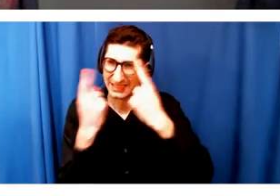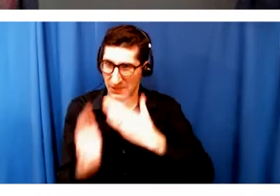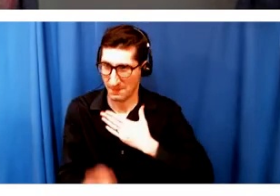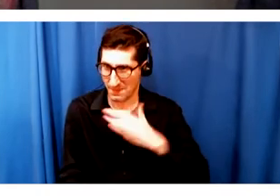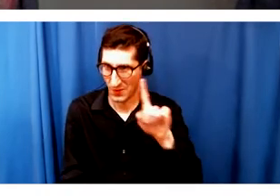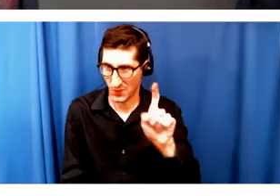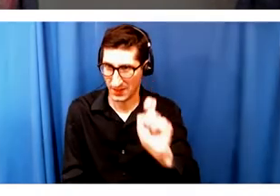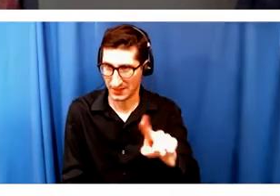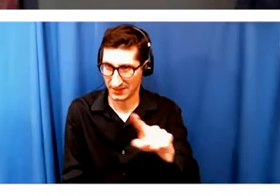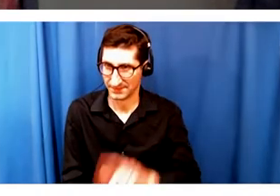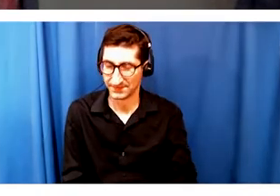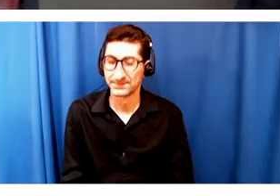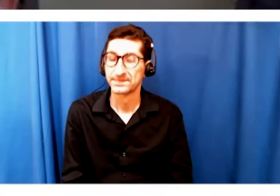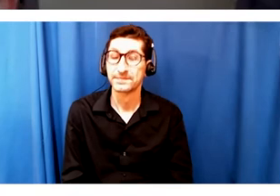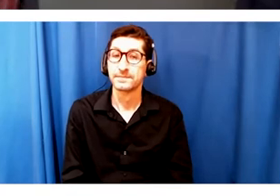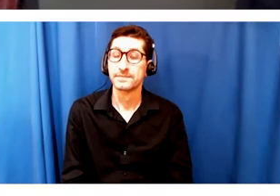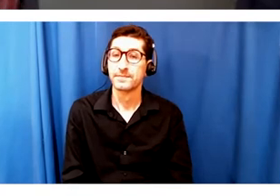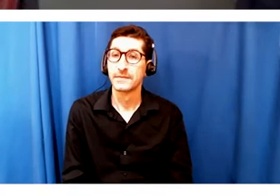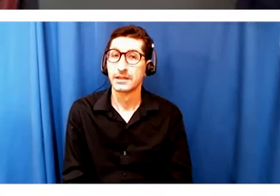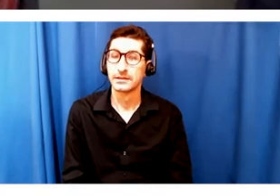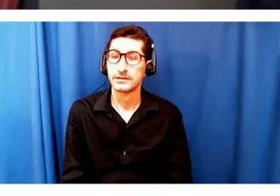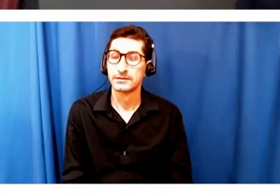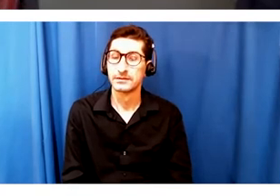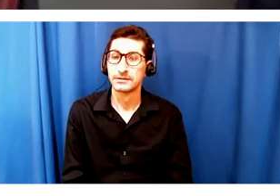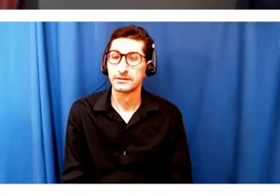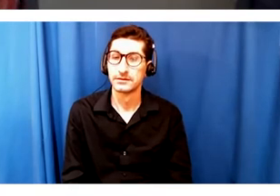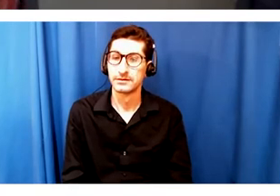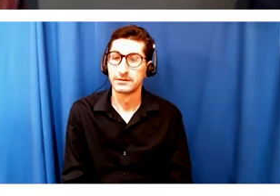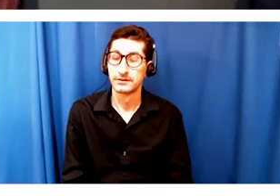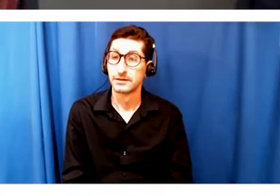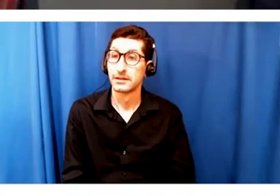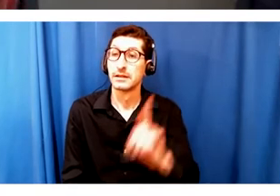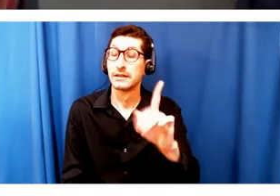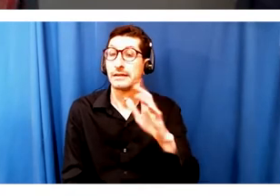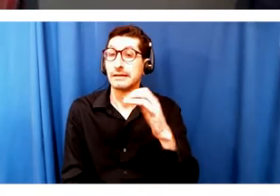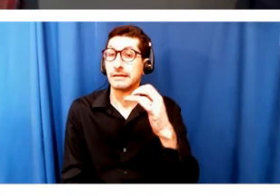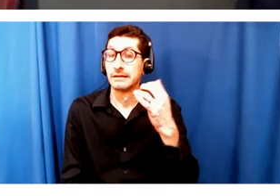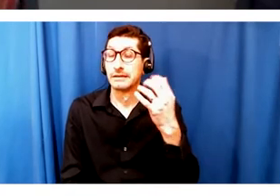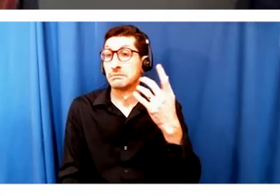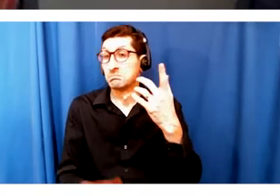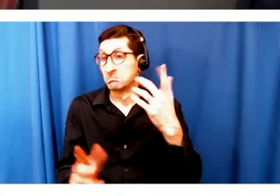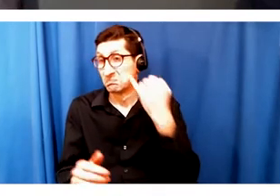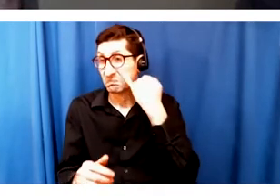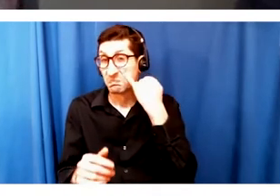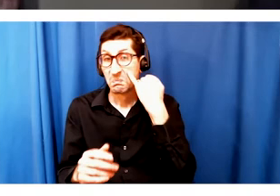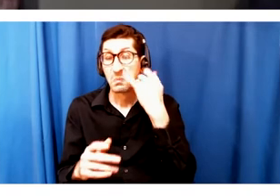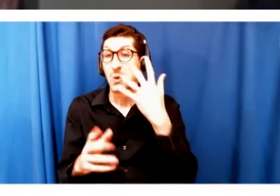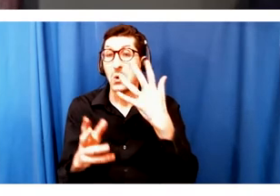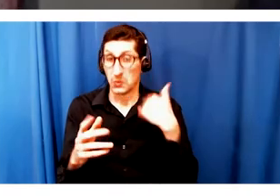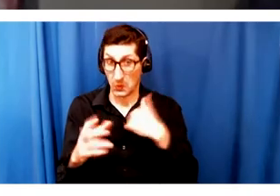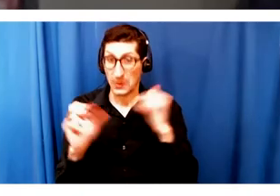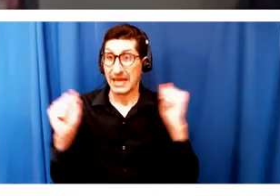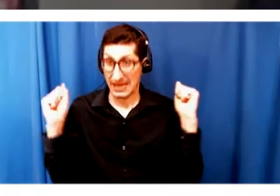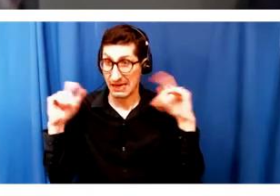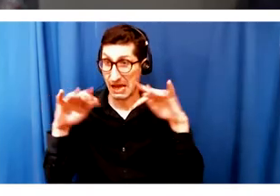What's the first theatrical thing you want to do or be a part of when we're able to be close to each other again, however you